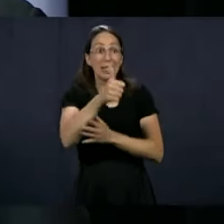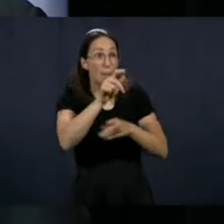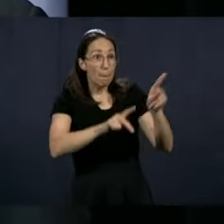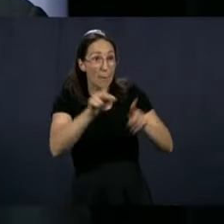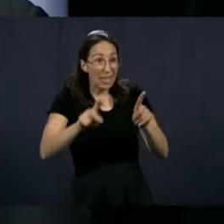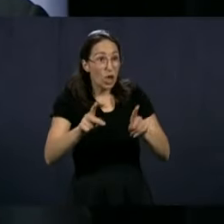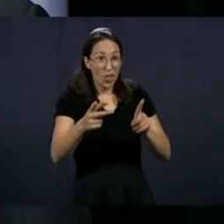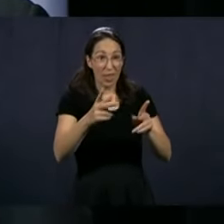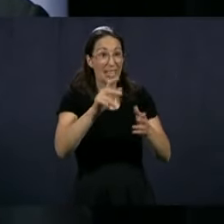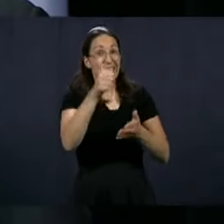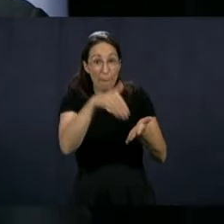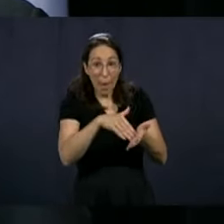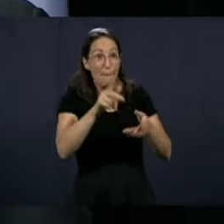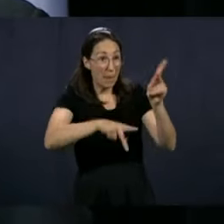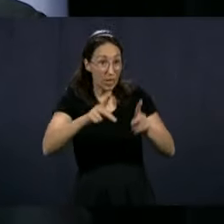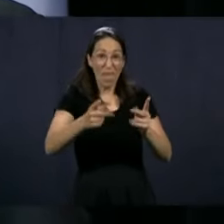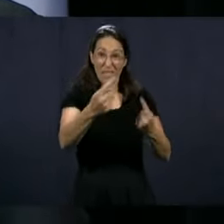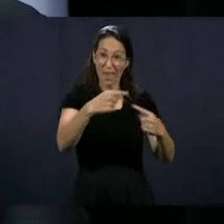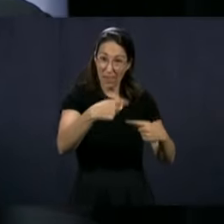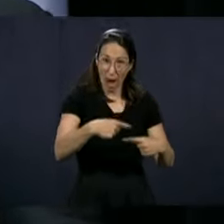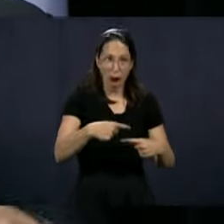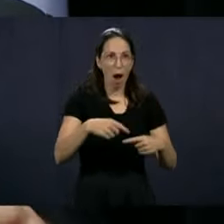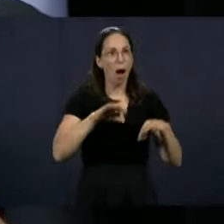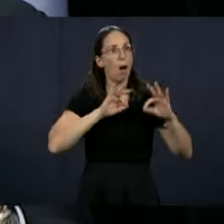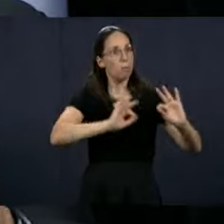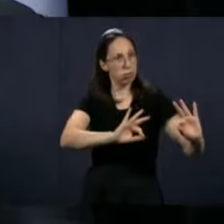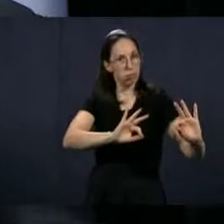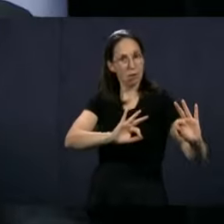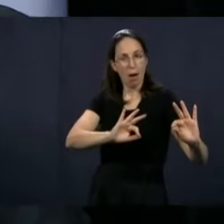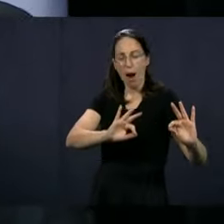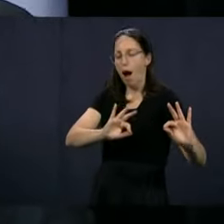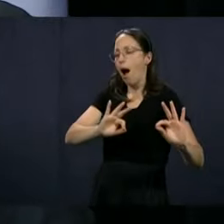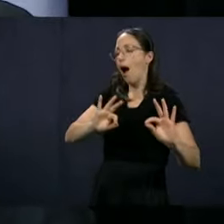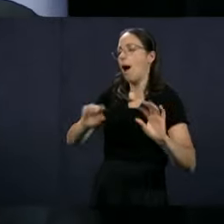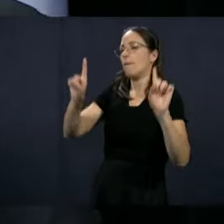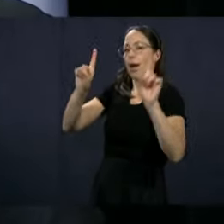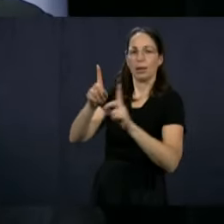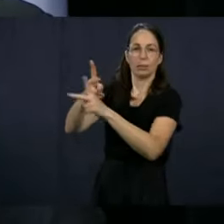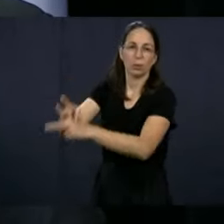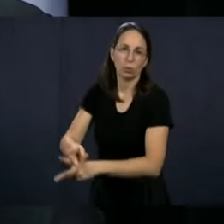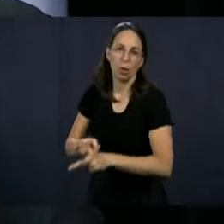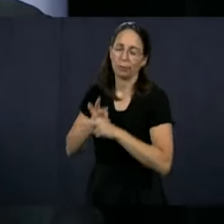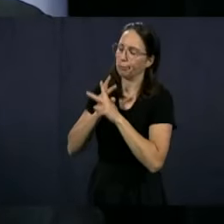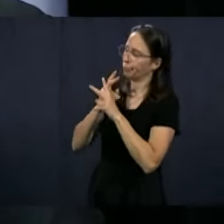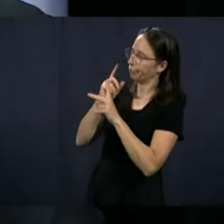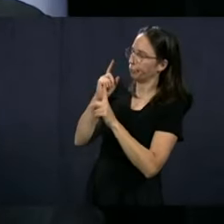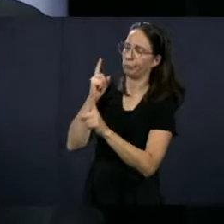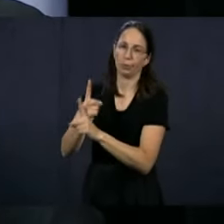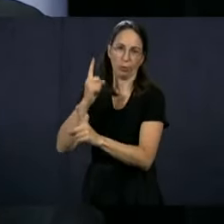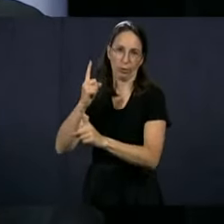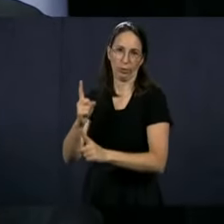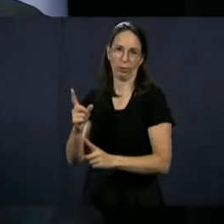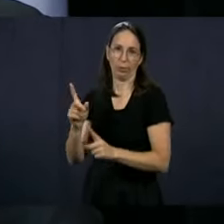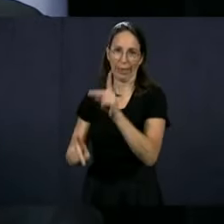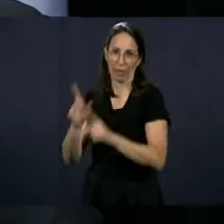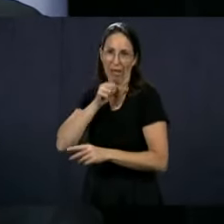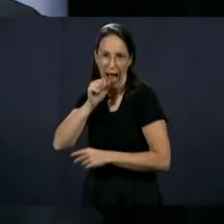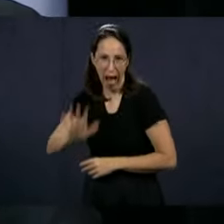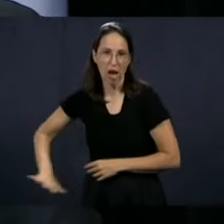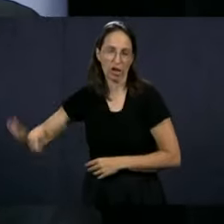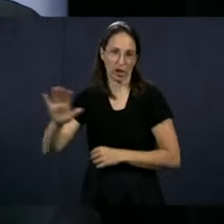adding those 2,000 people, amongst other measures, to have enough people to better care for our